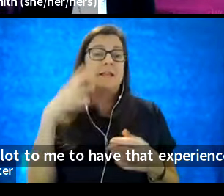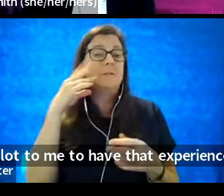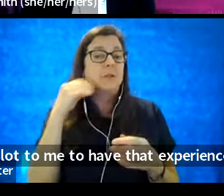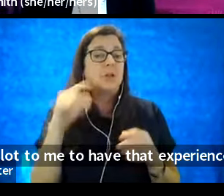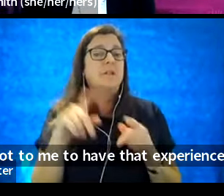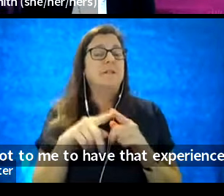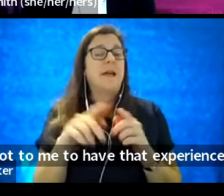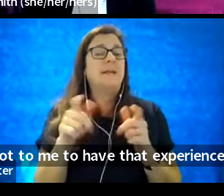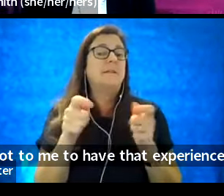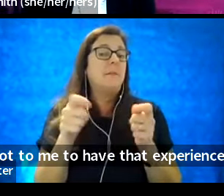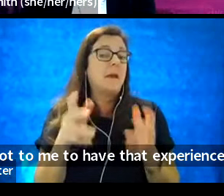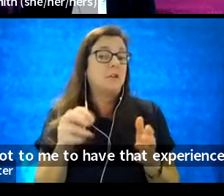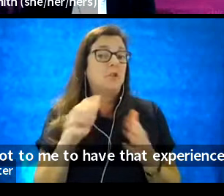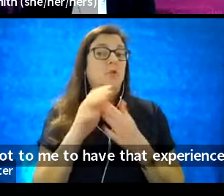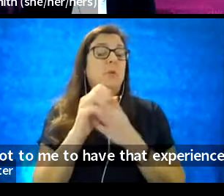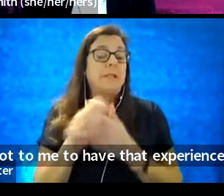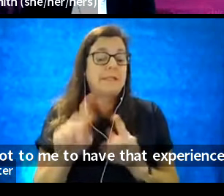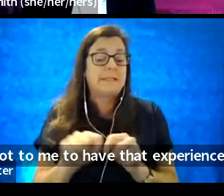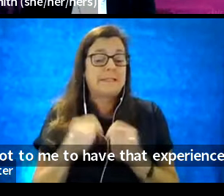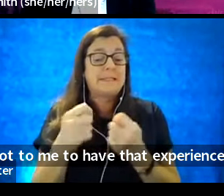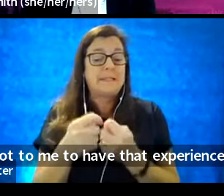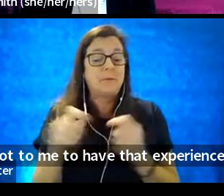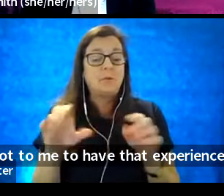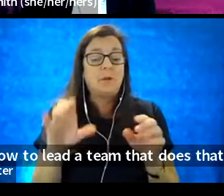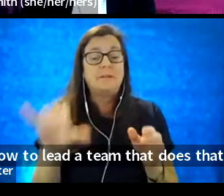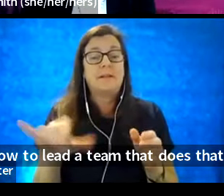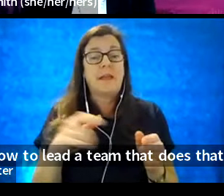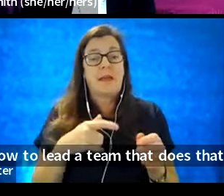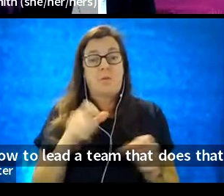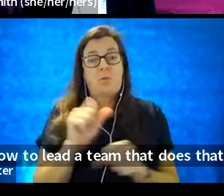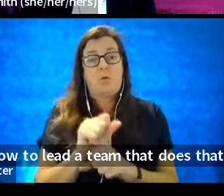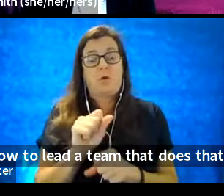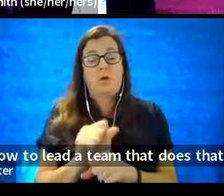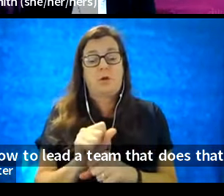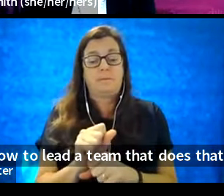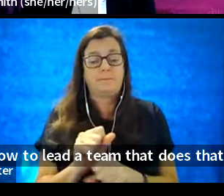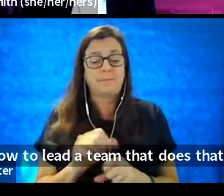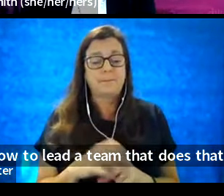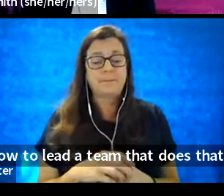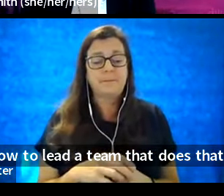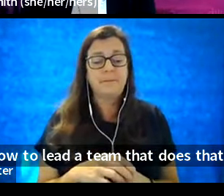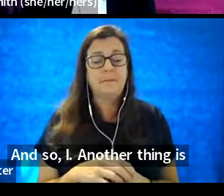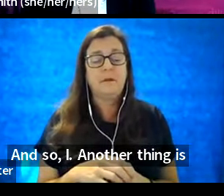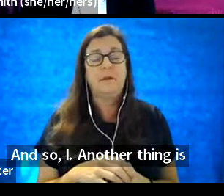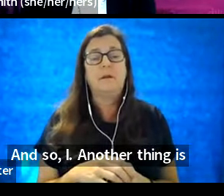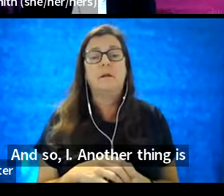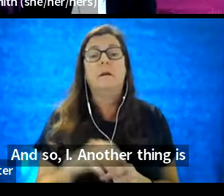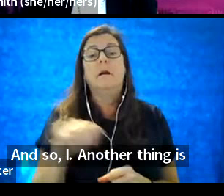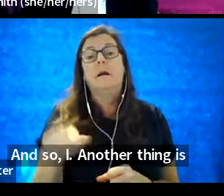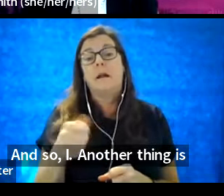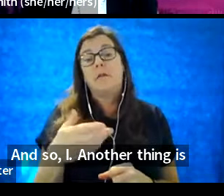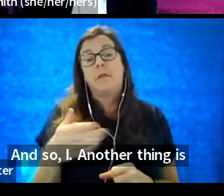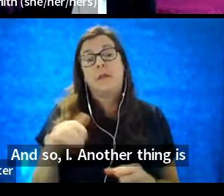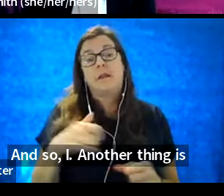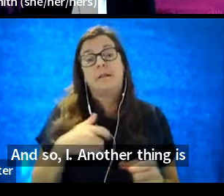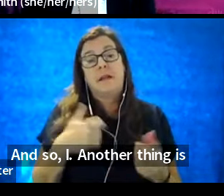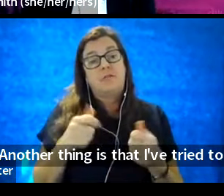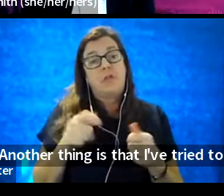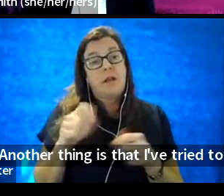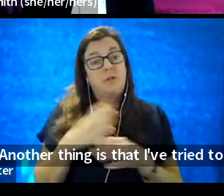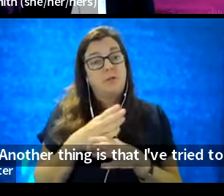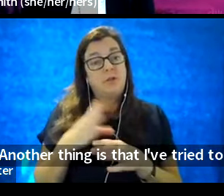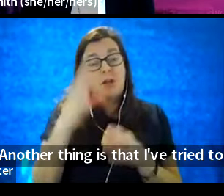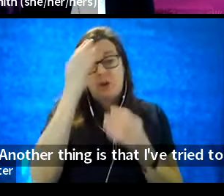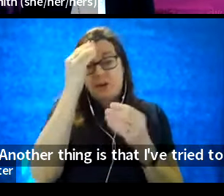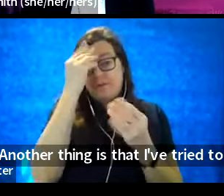to lead a team that does that work. And so, another thing is that I've tried to share information